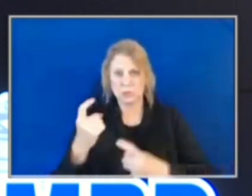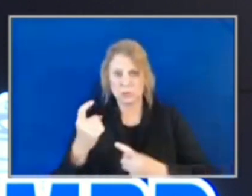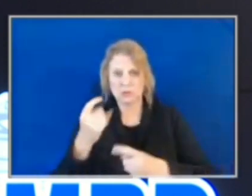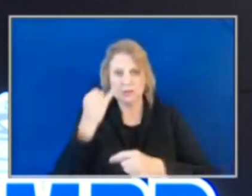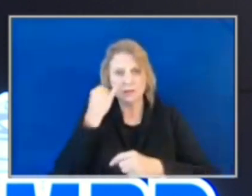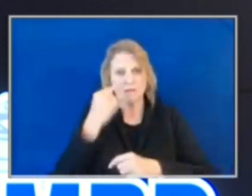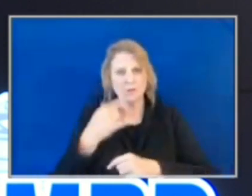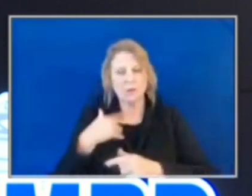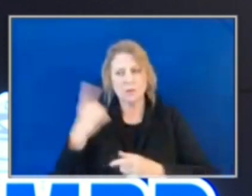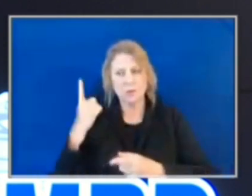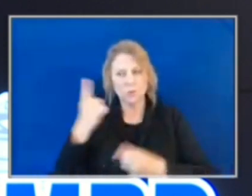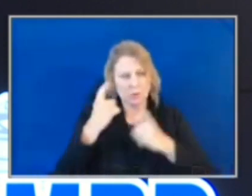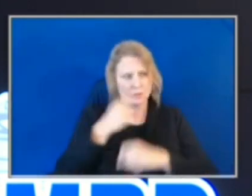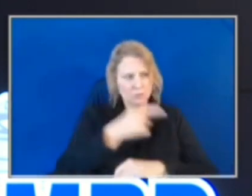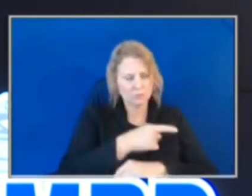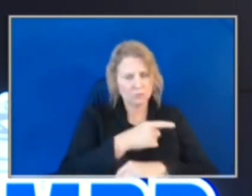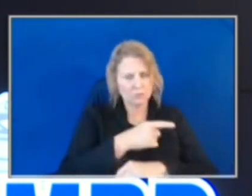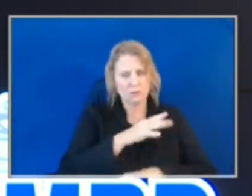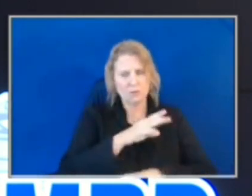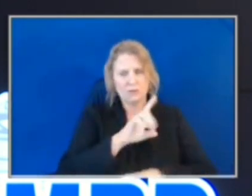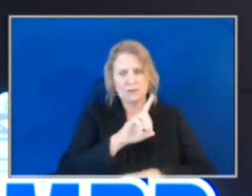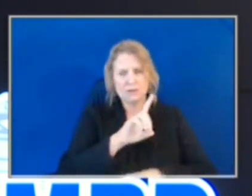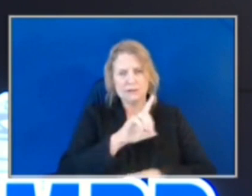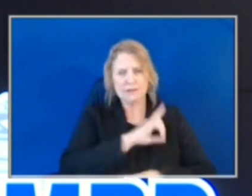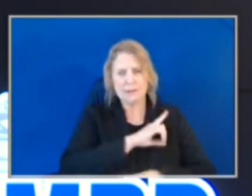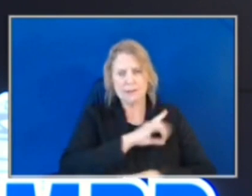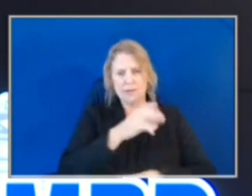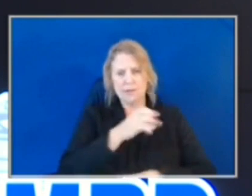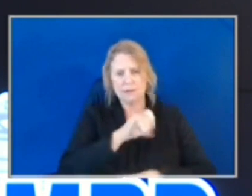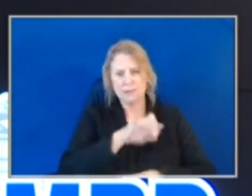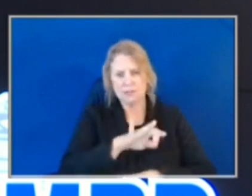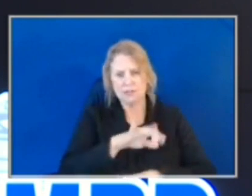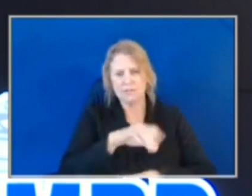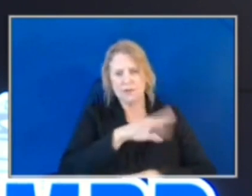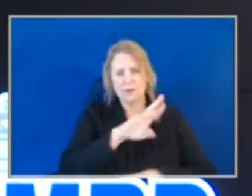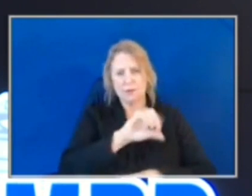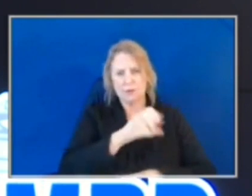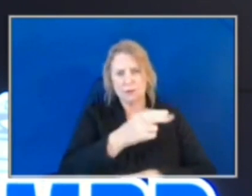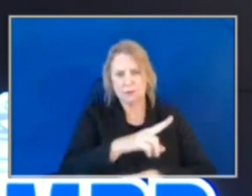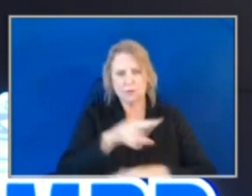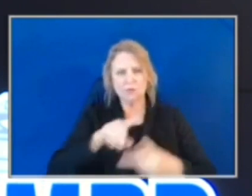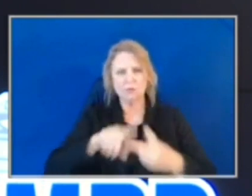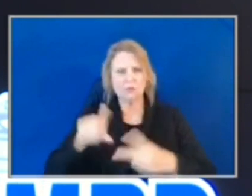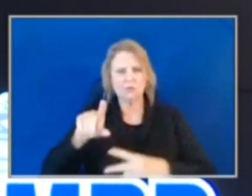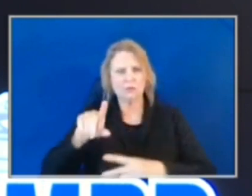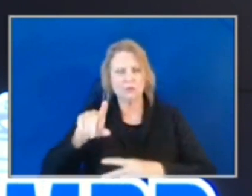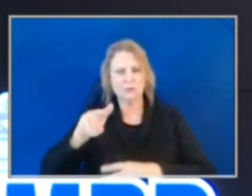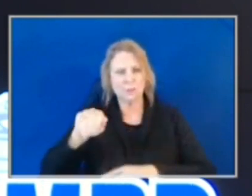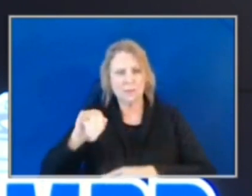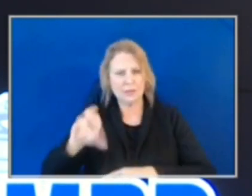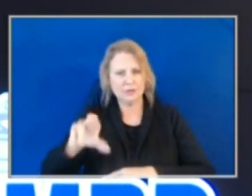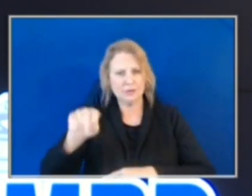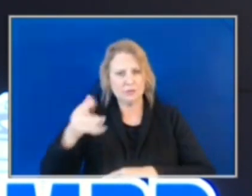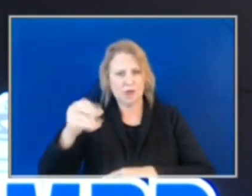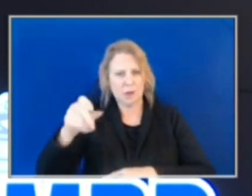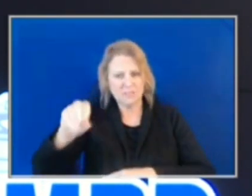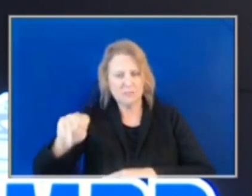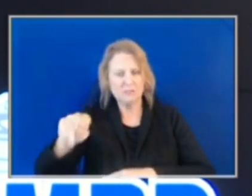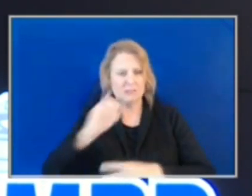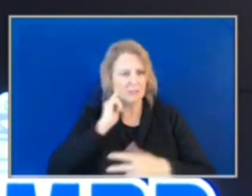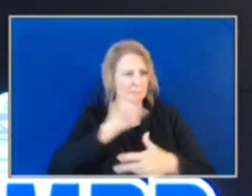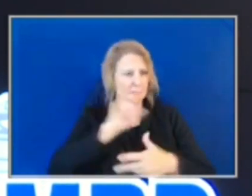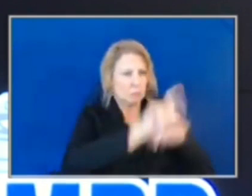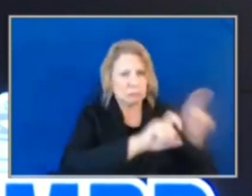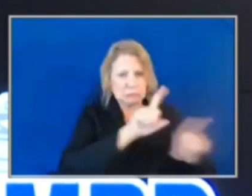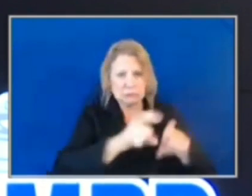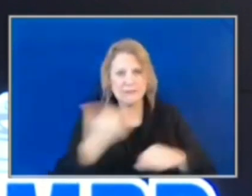Deputy Chief Brochu, Major Thomas, or Major Johnson, we'll take those now. I just ask that you, you know, just identify